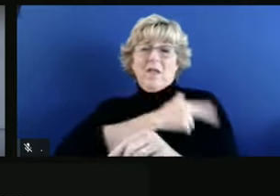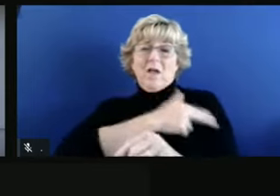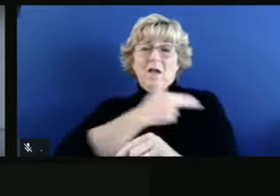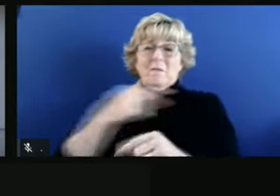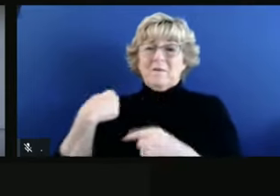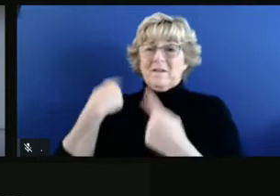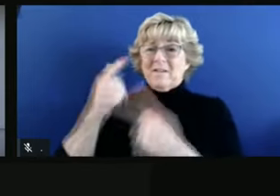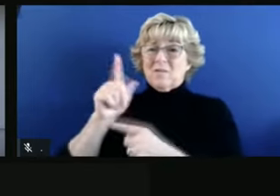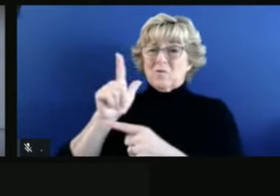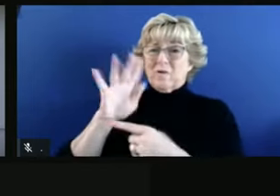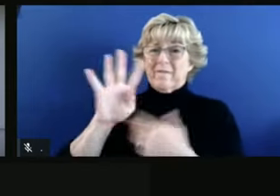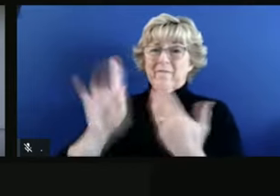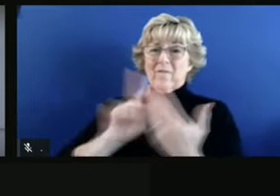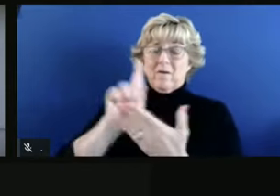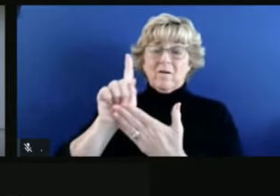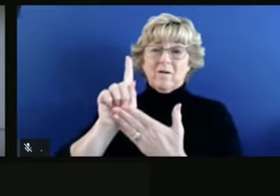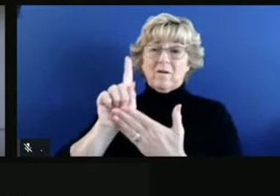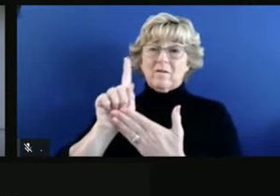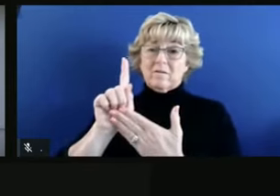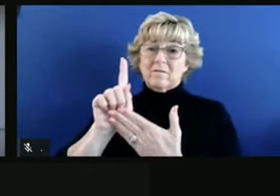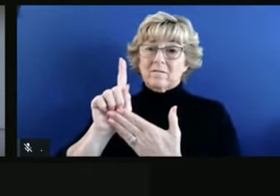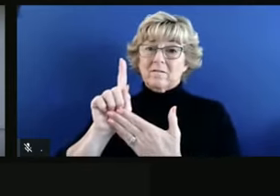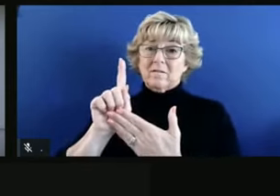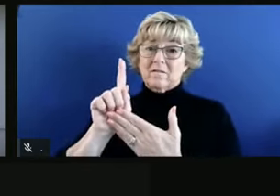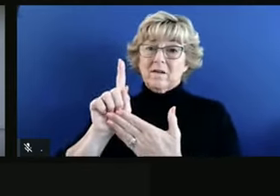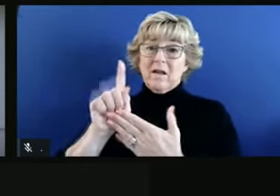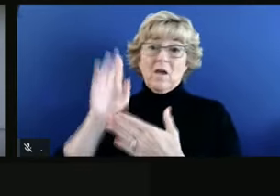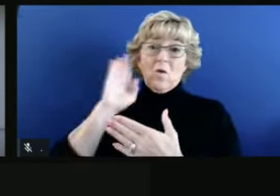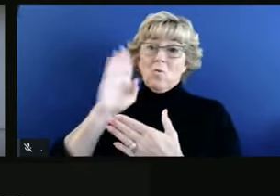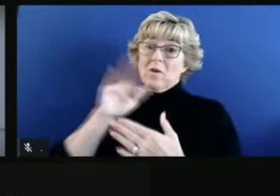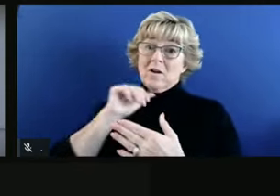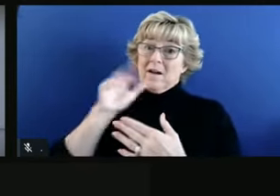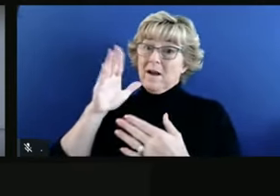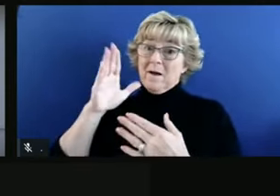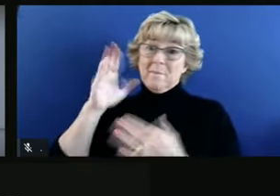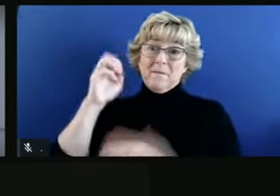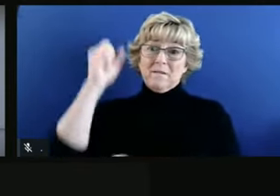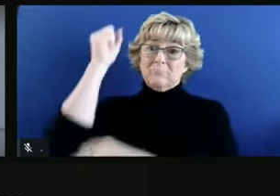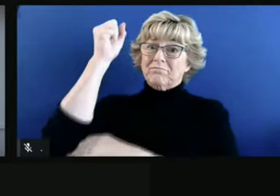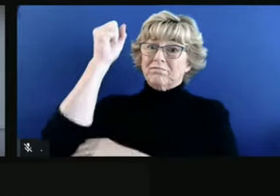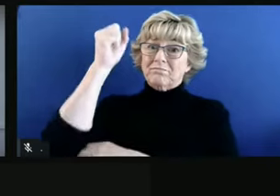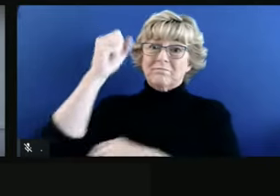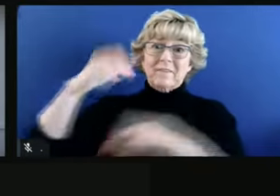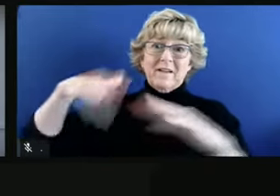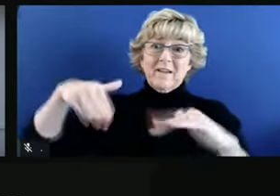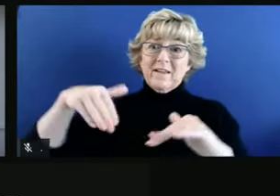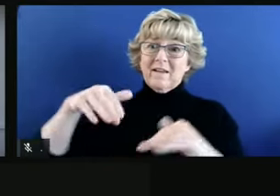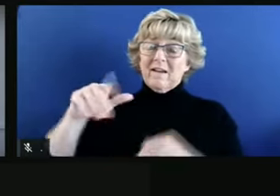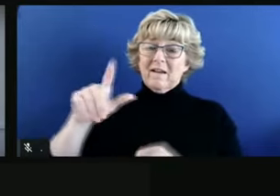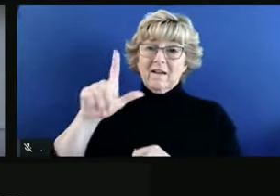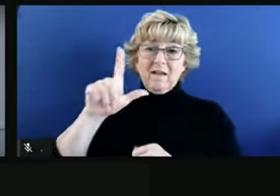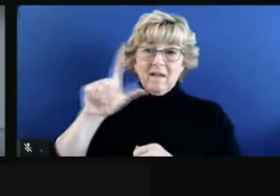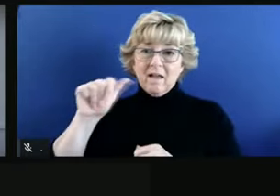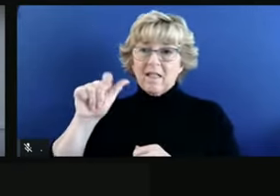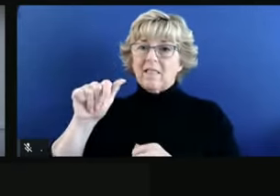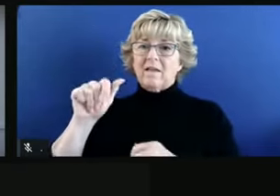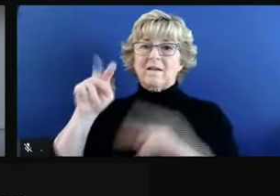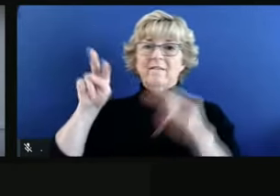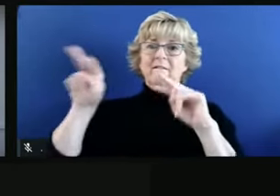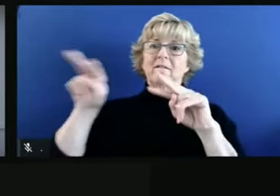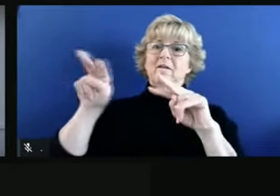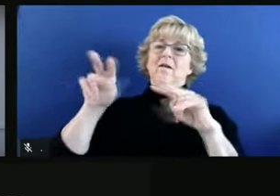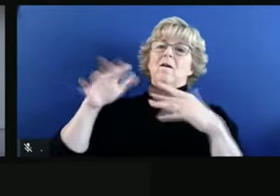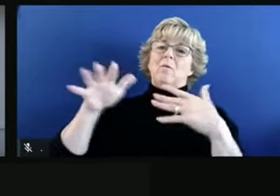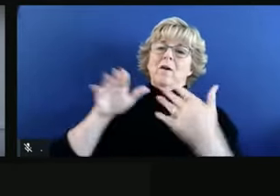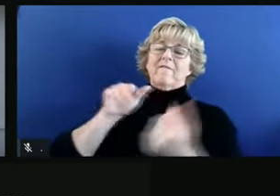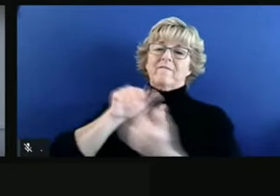I hope but don't expect that it will be the highest we ever have. And L.A. is dealing with that in real ways now. So